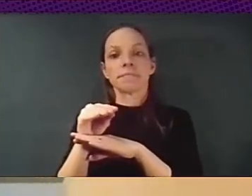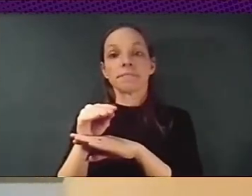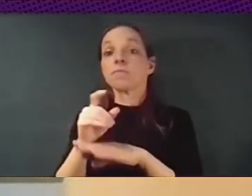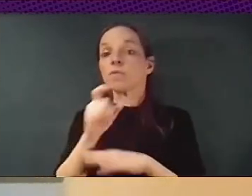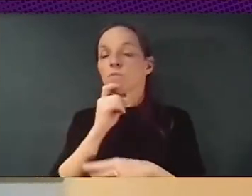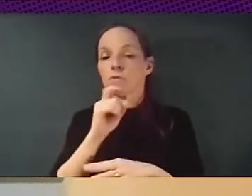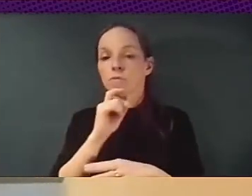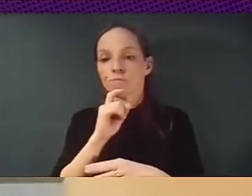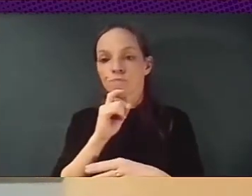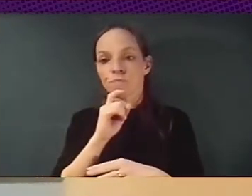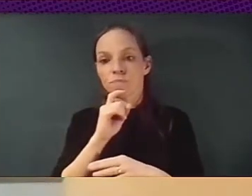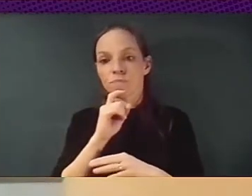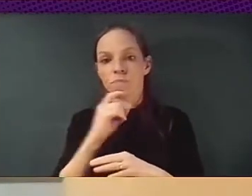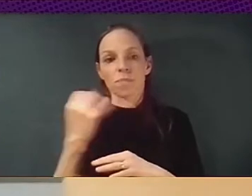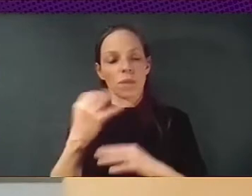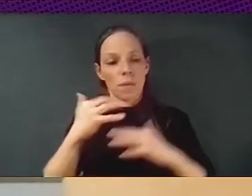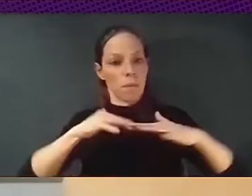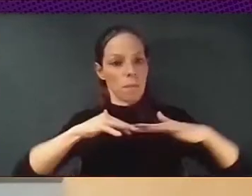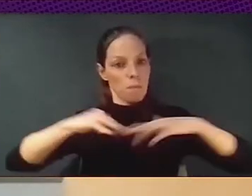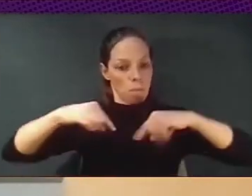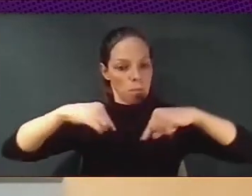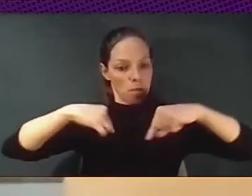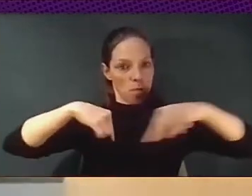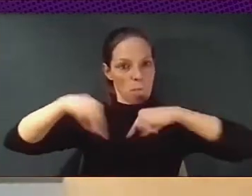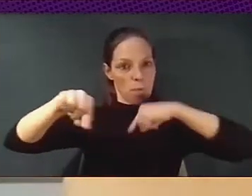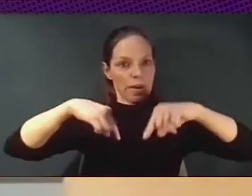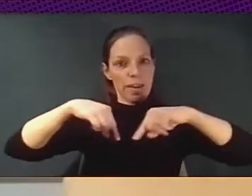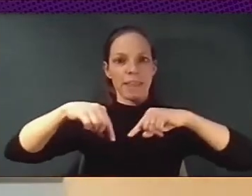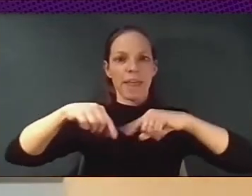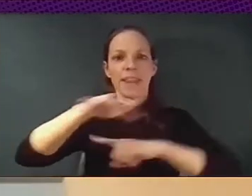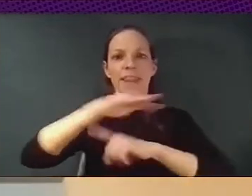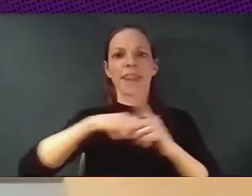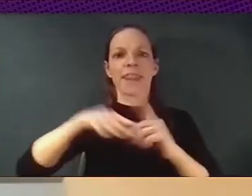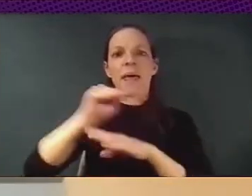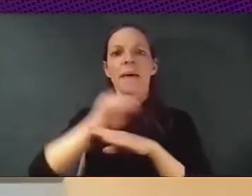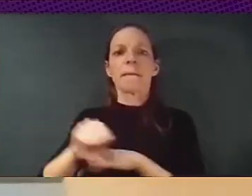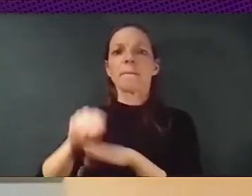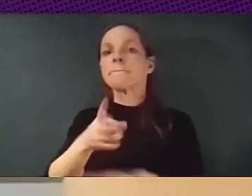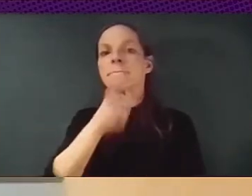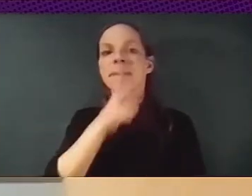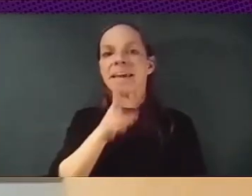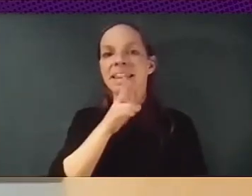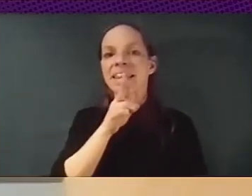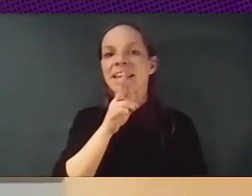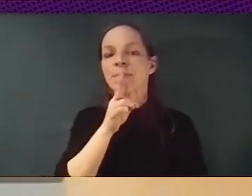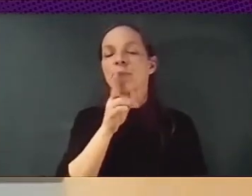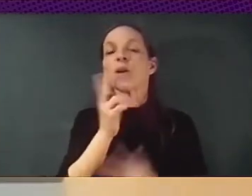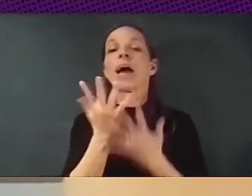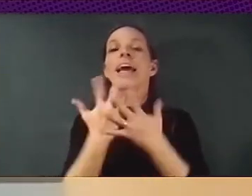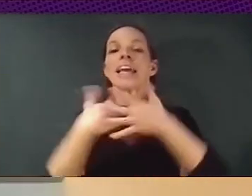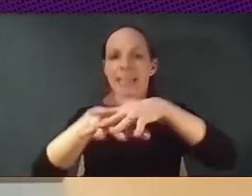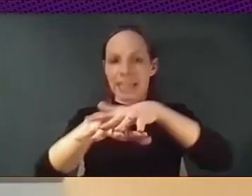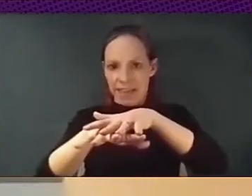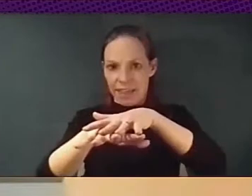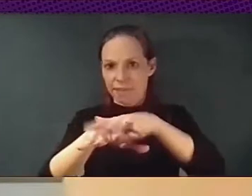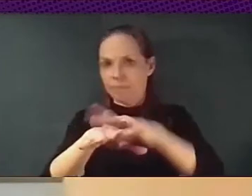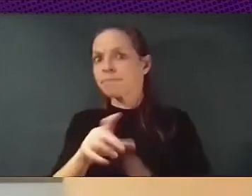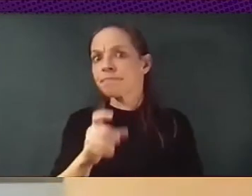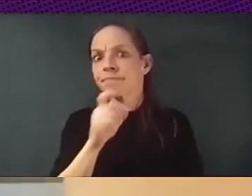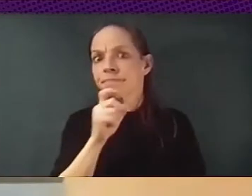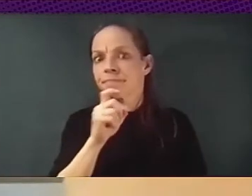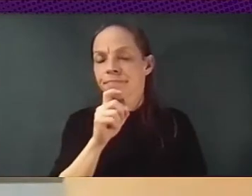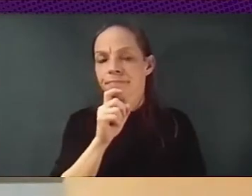mobility. How are we going to implement a smart grid electrifying all our infrastructure,